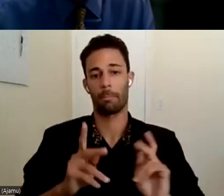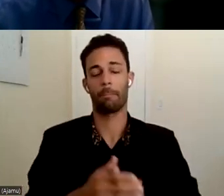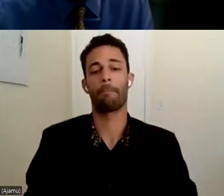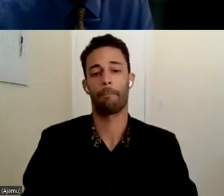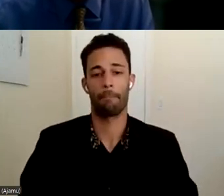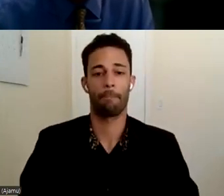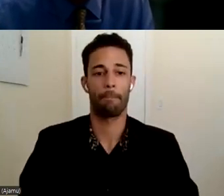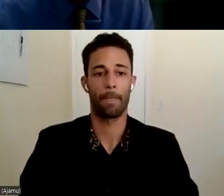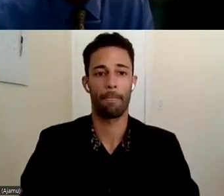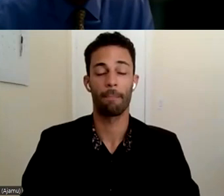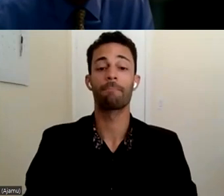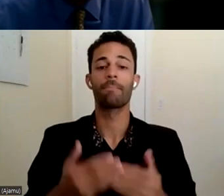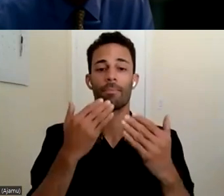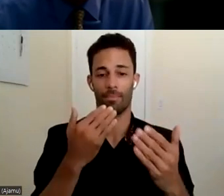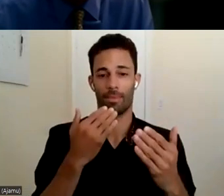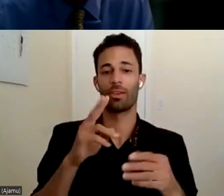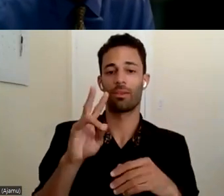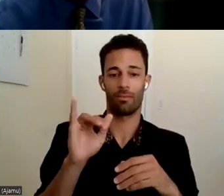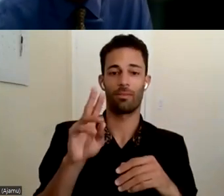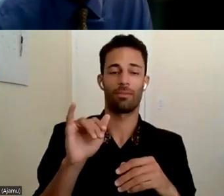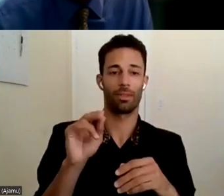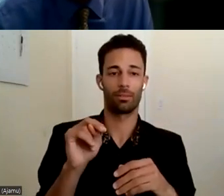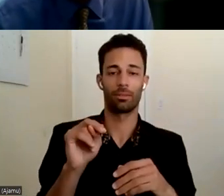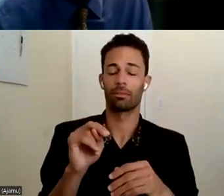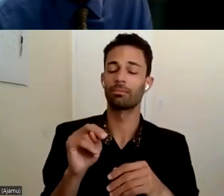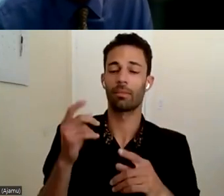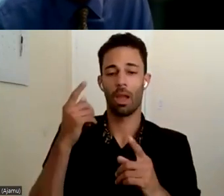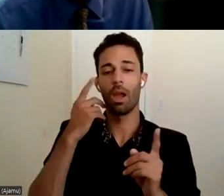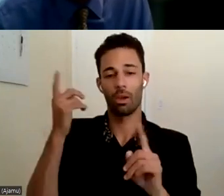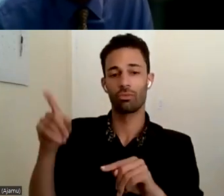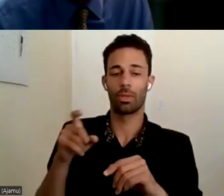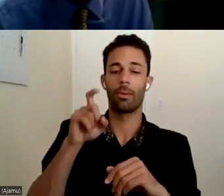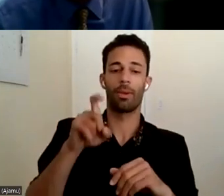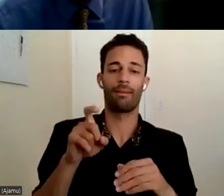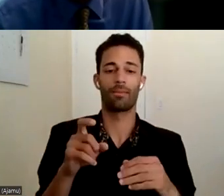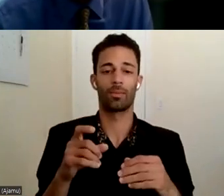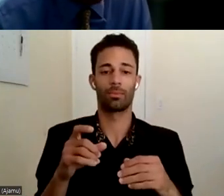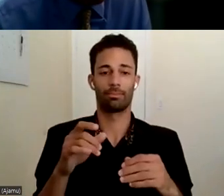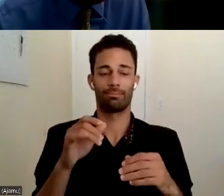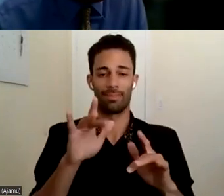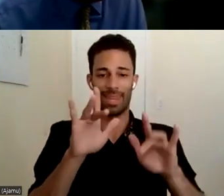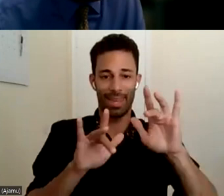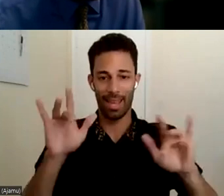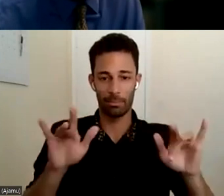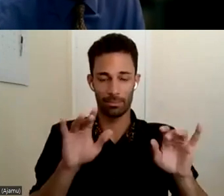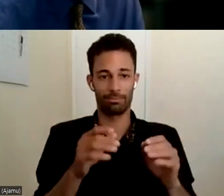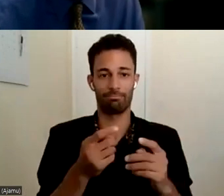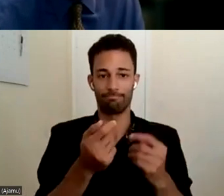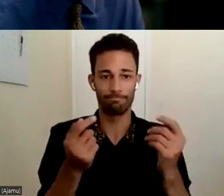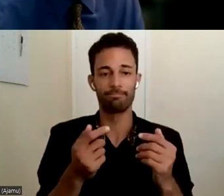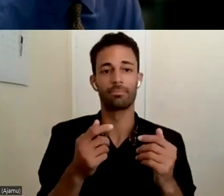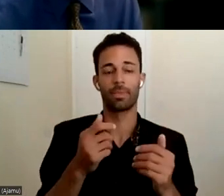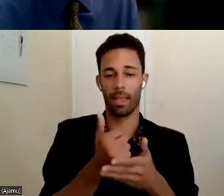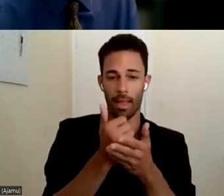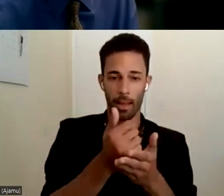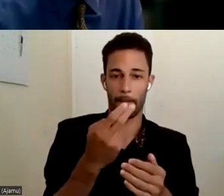Thank you, Vivian. I do agree. We do need to link, you know, bridge those gaps and work together to help Hector in the, in this